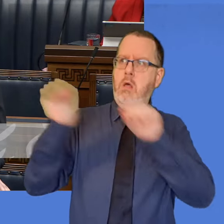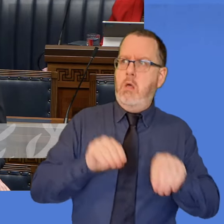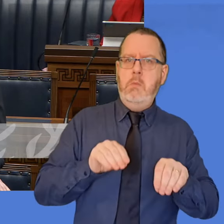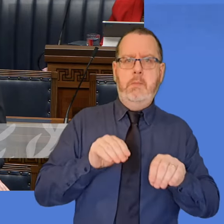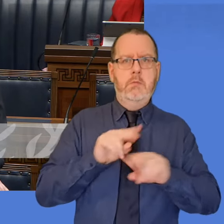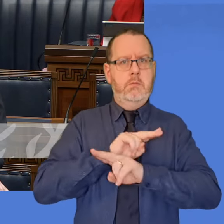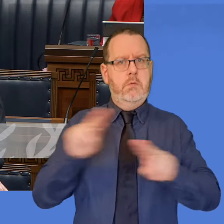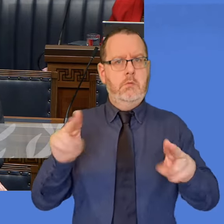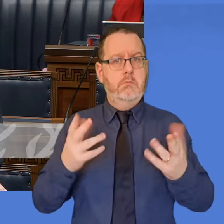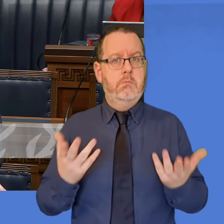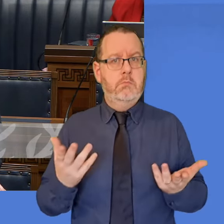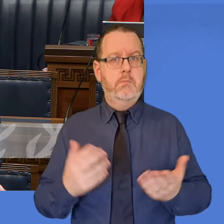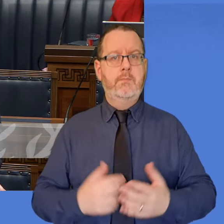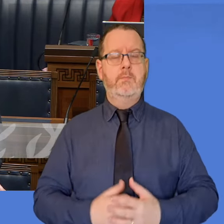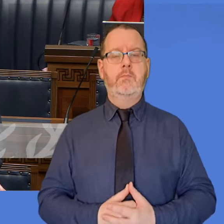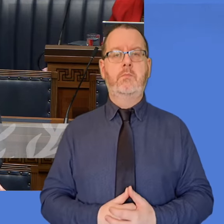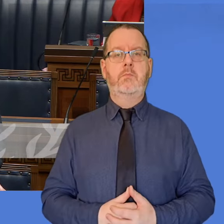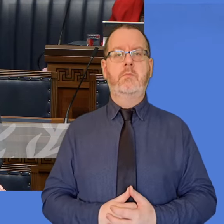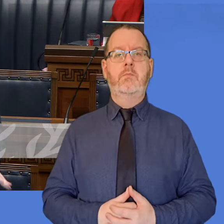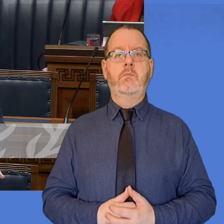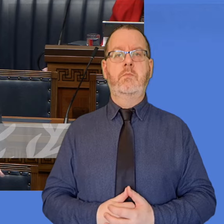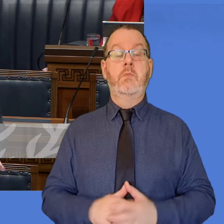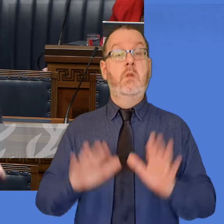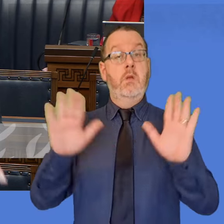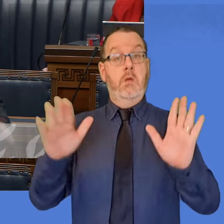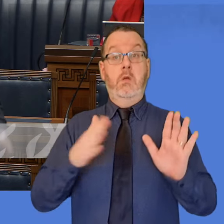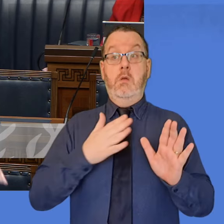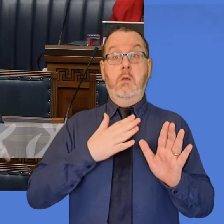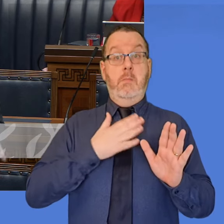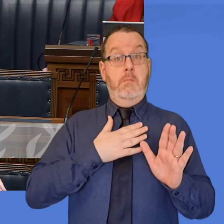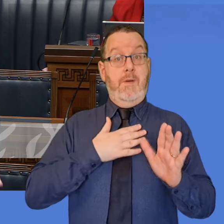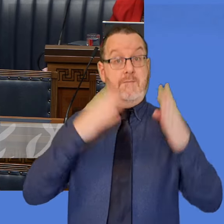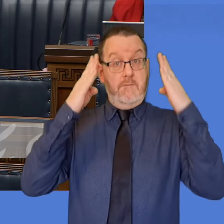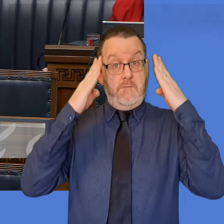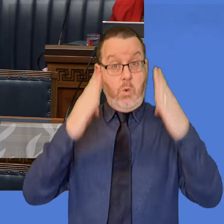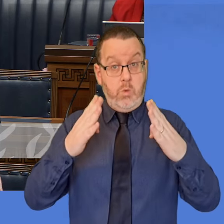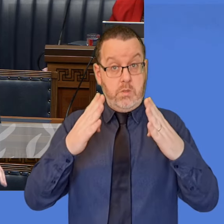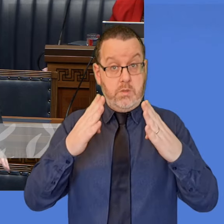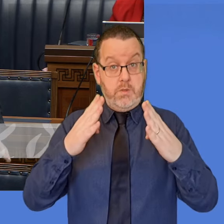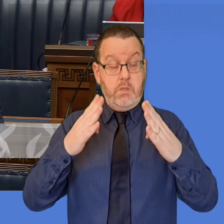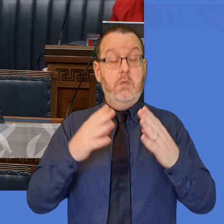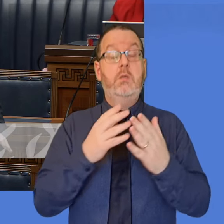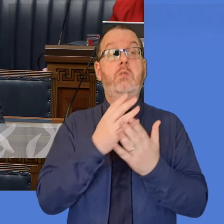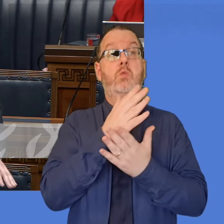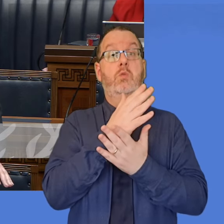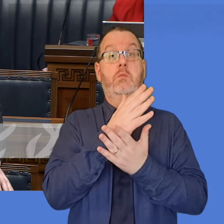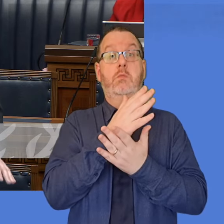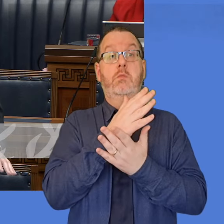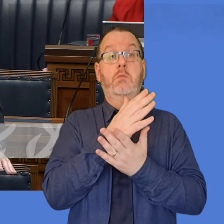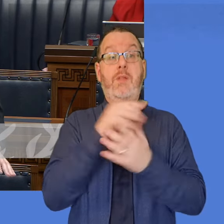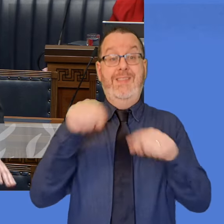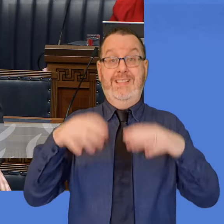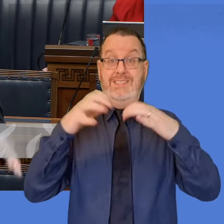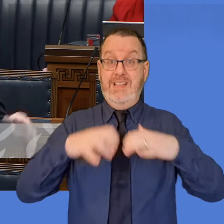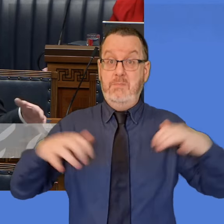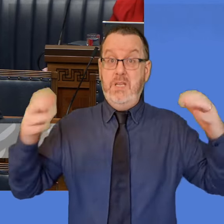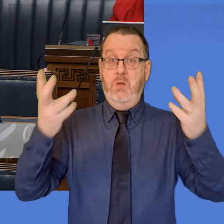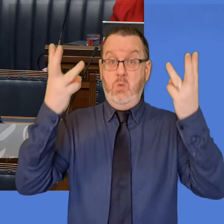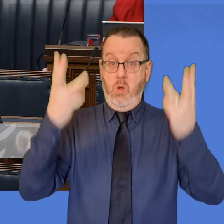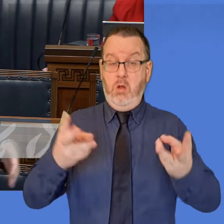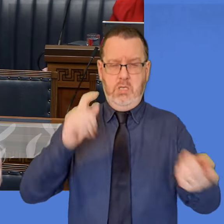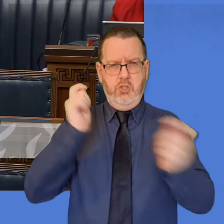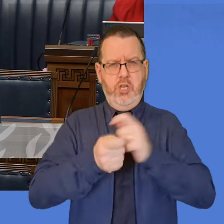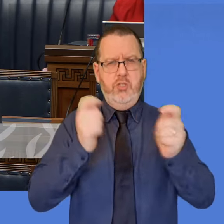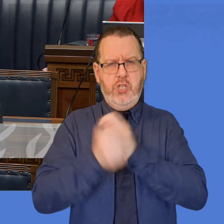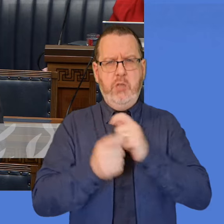implement and put in place the changes that have been made and requested by this Assembly in 2022 with